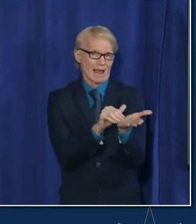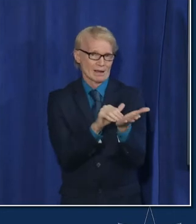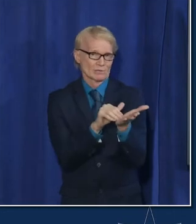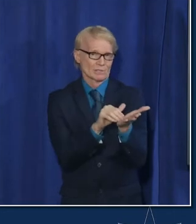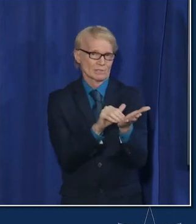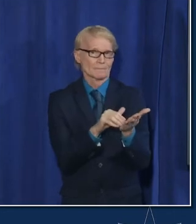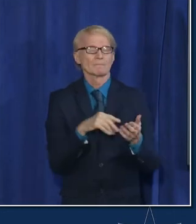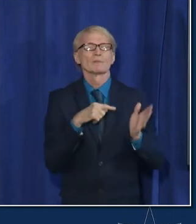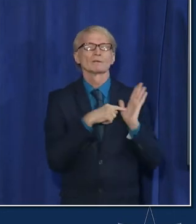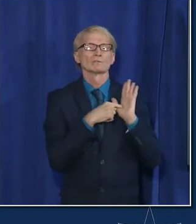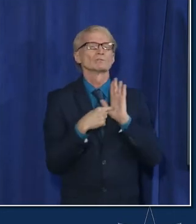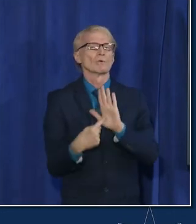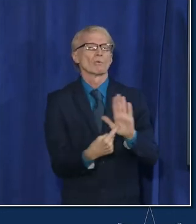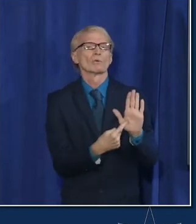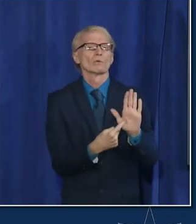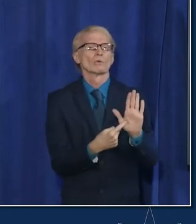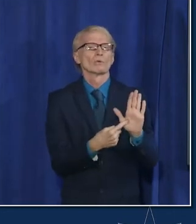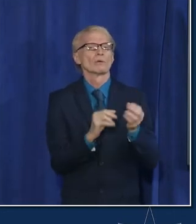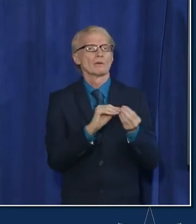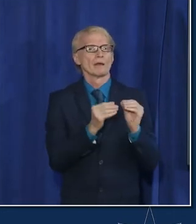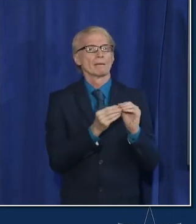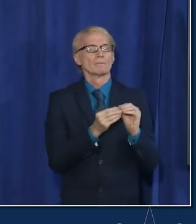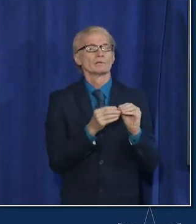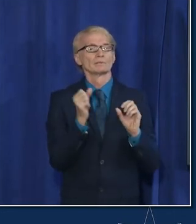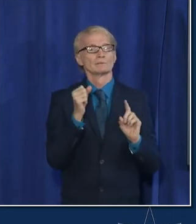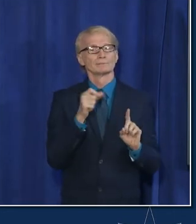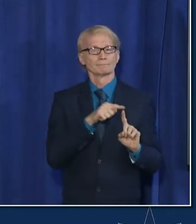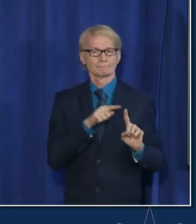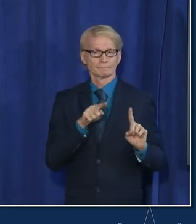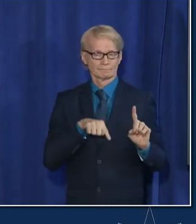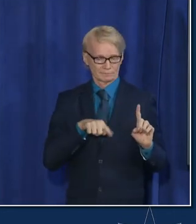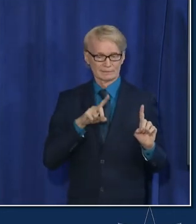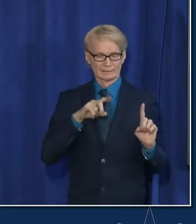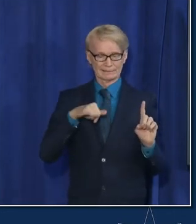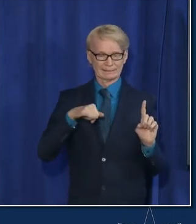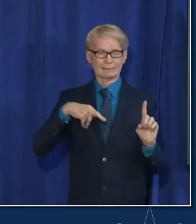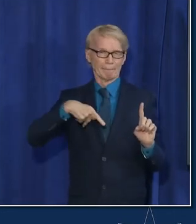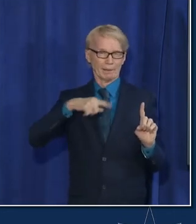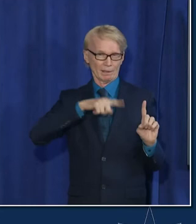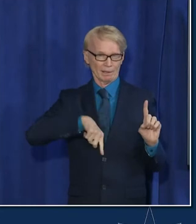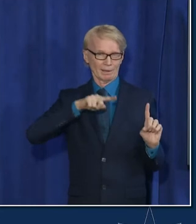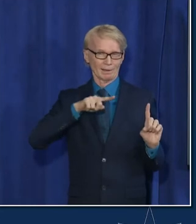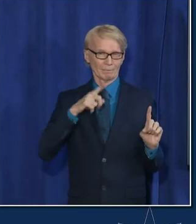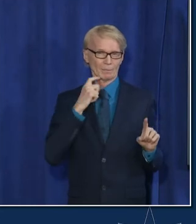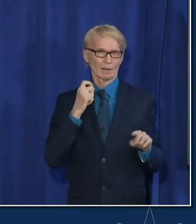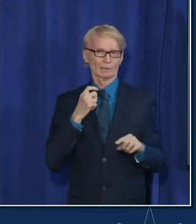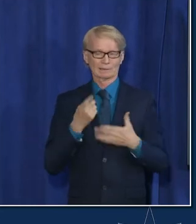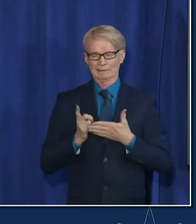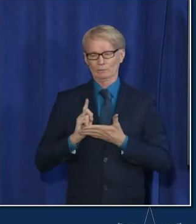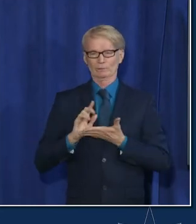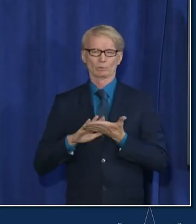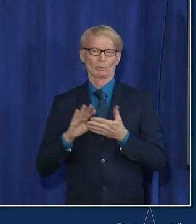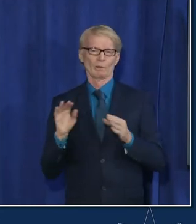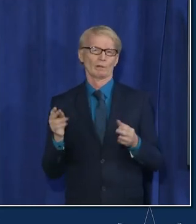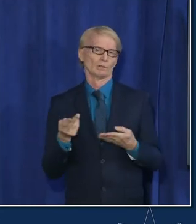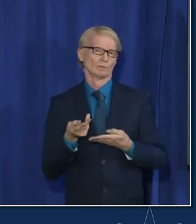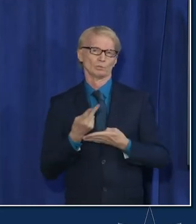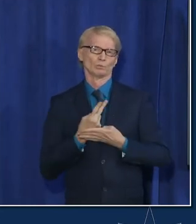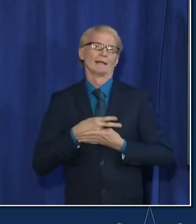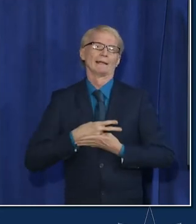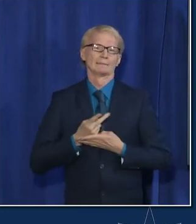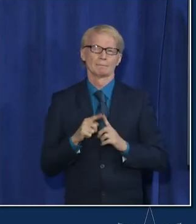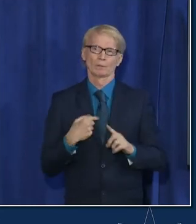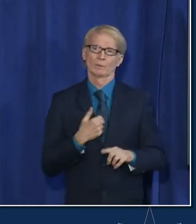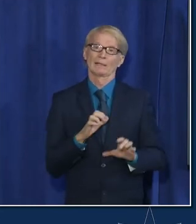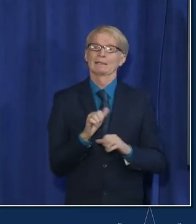will share with you and i'll show you so even though you see a dip because we had a two-day week we hit over just under 19 000 tests over 18